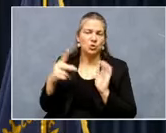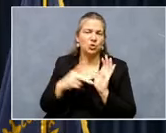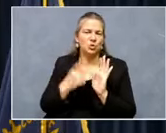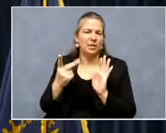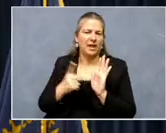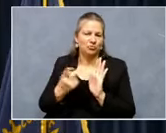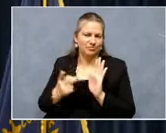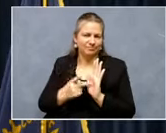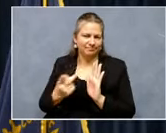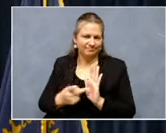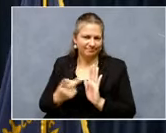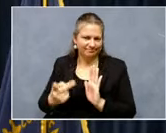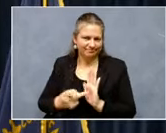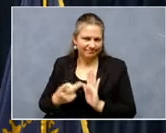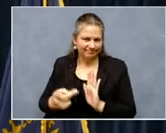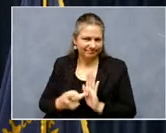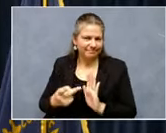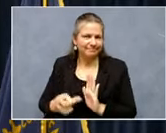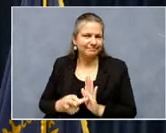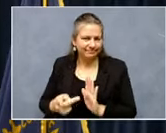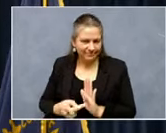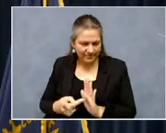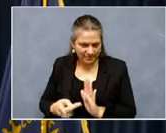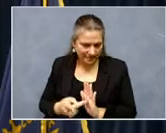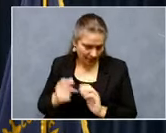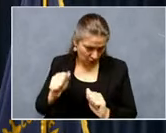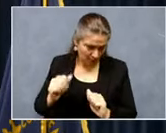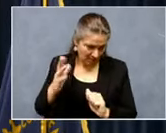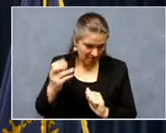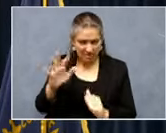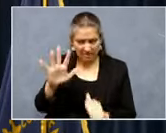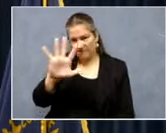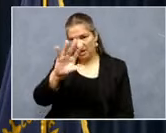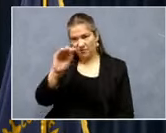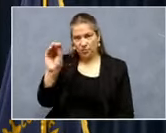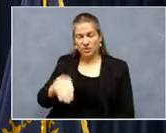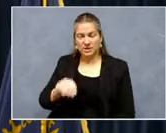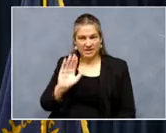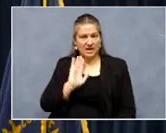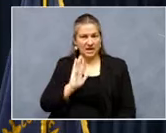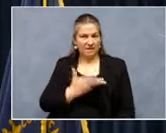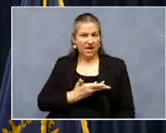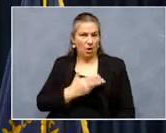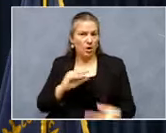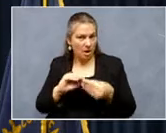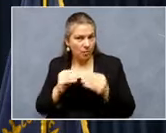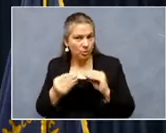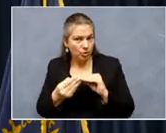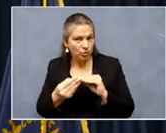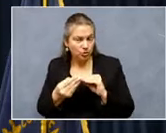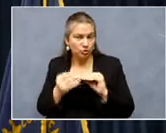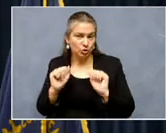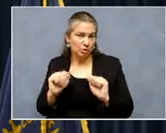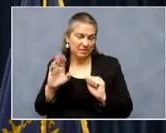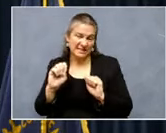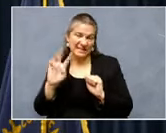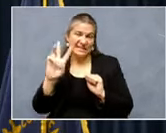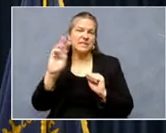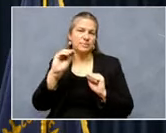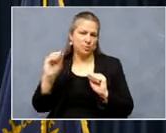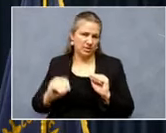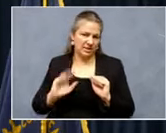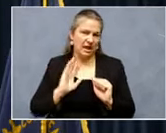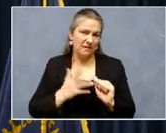potentially, um, up to 5% of our overall numbers, maybe even close to 6% being